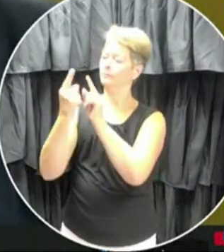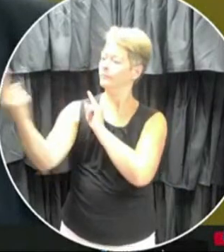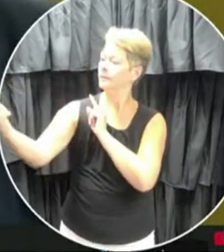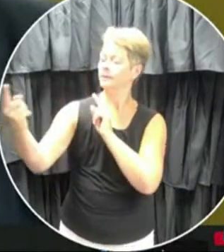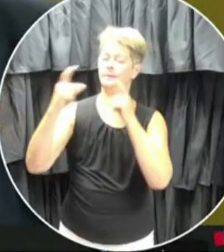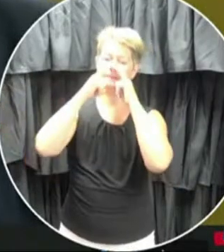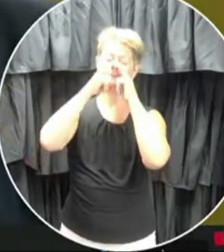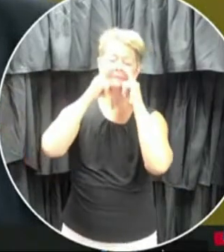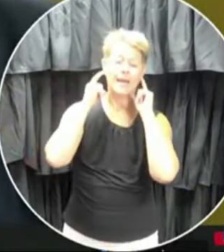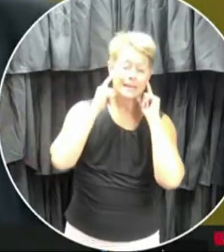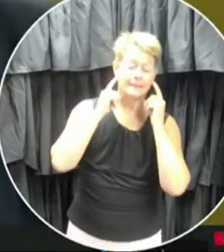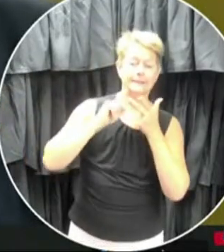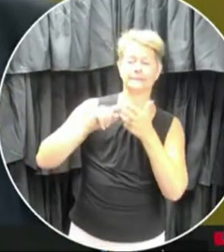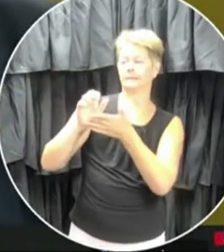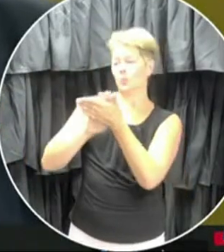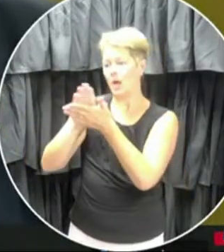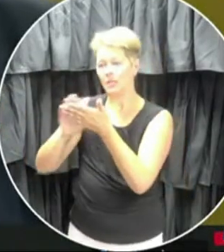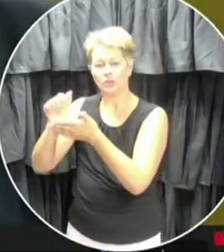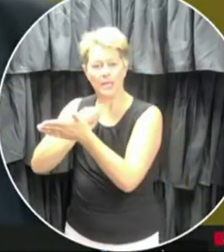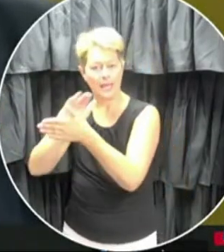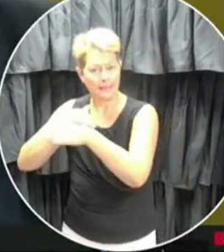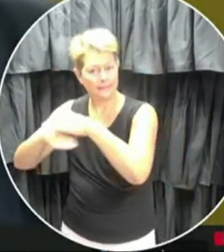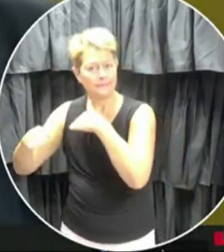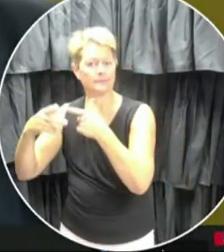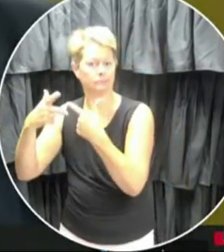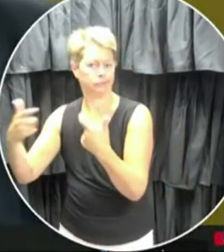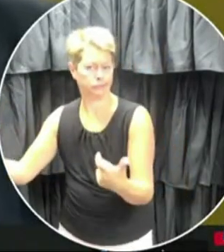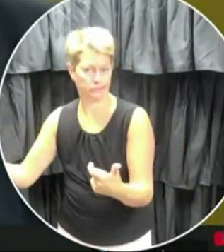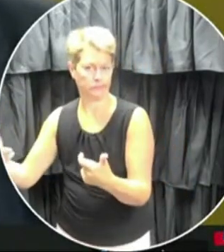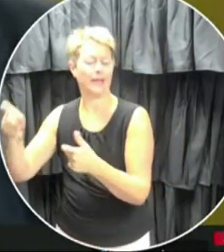wearing, uh, and, and the appropriate, uh, PPE.